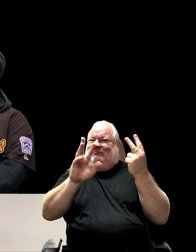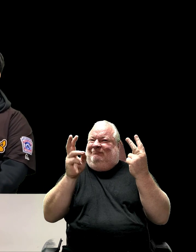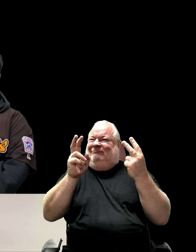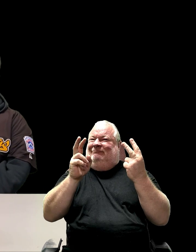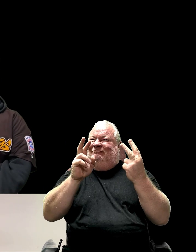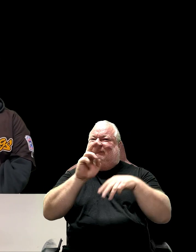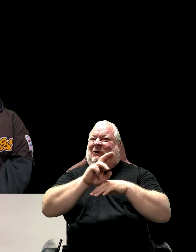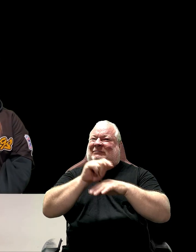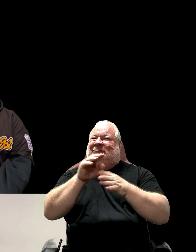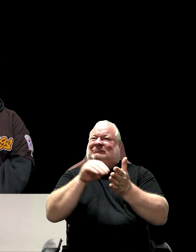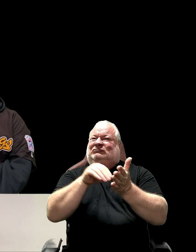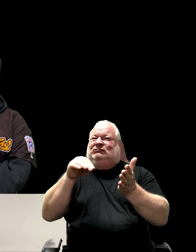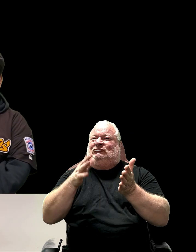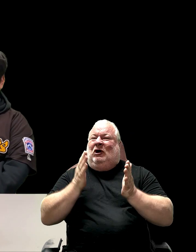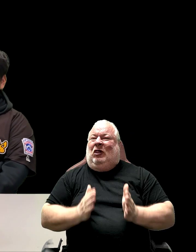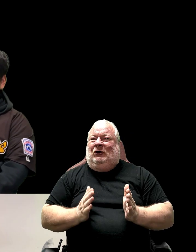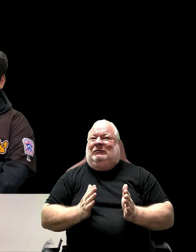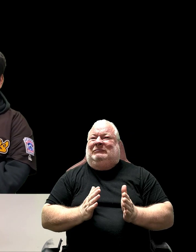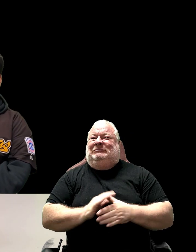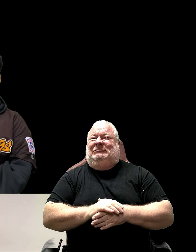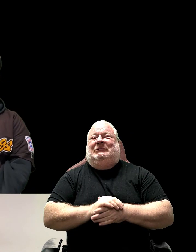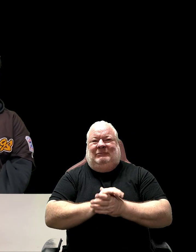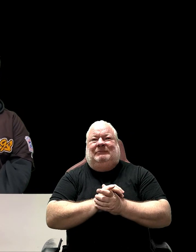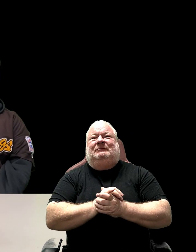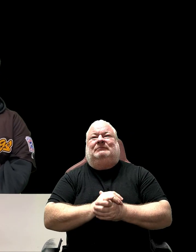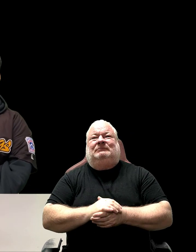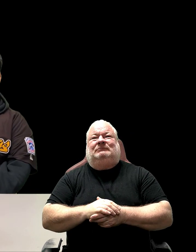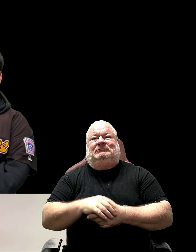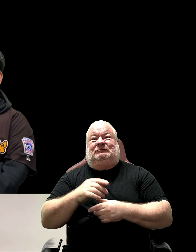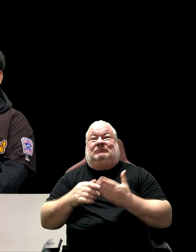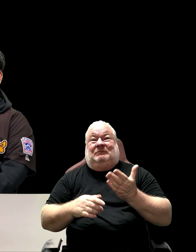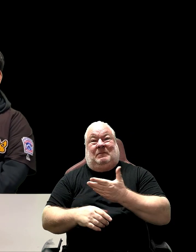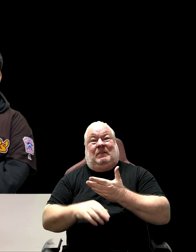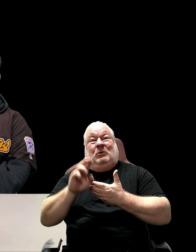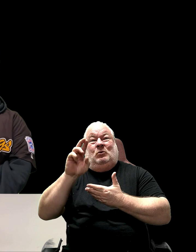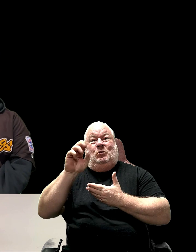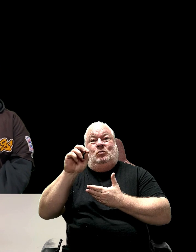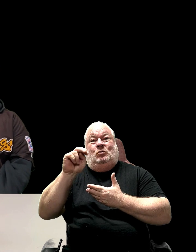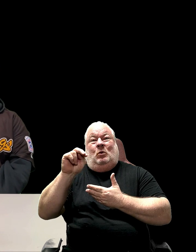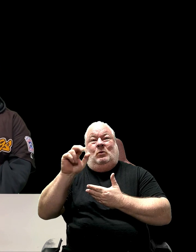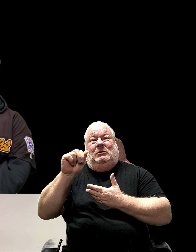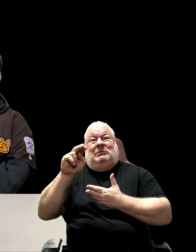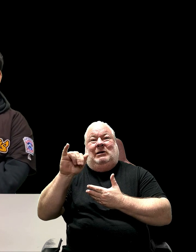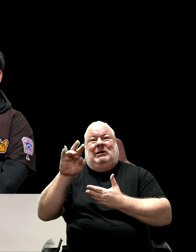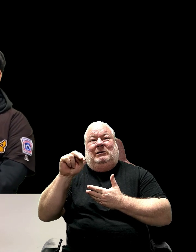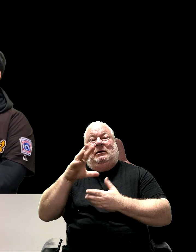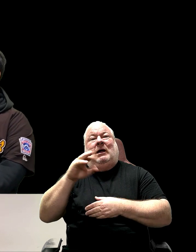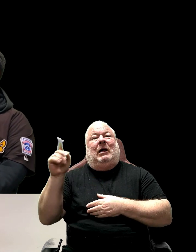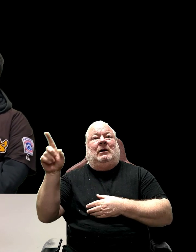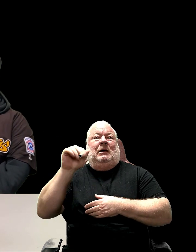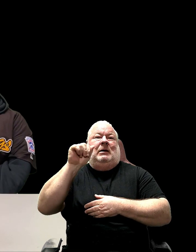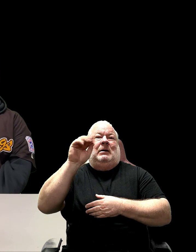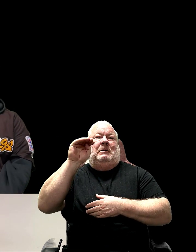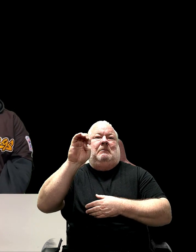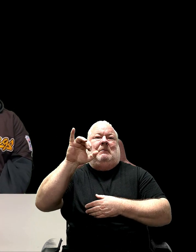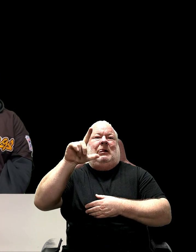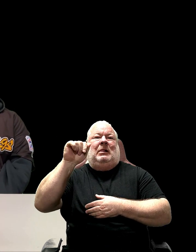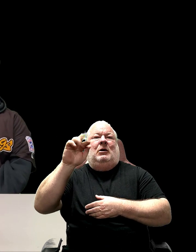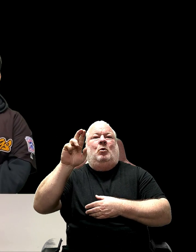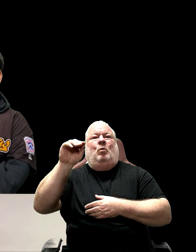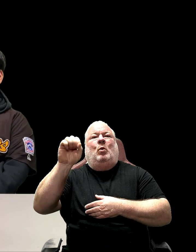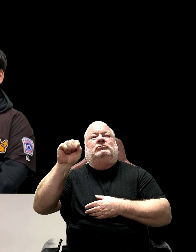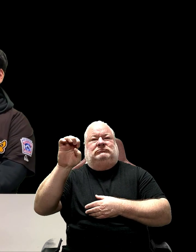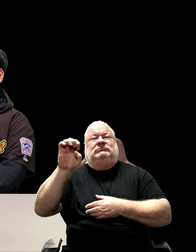own Raymond Temple Scholars here with me today. Roman, who is a sixth grader, and Amelia Rose, who is a fifth